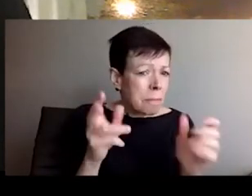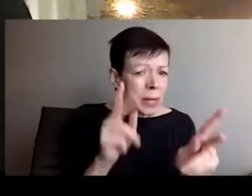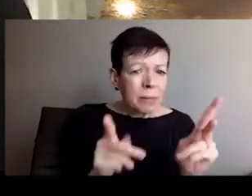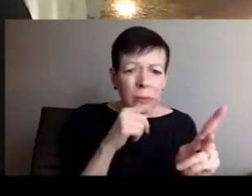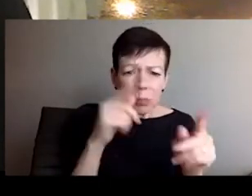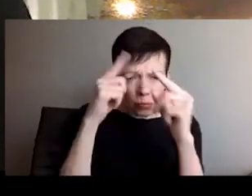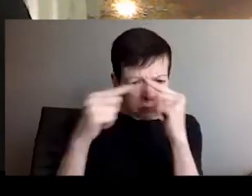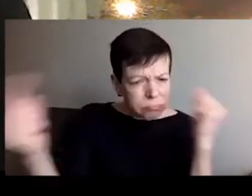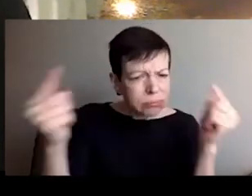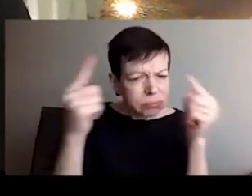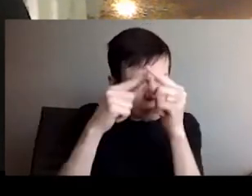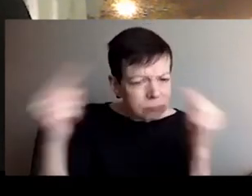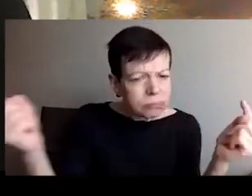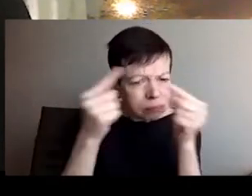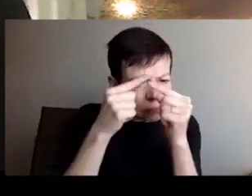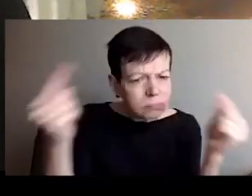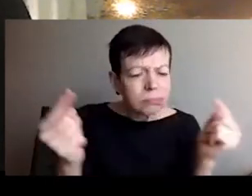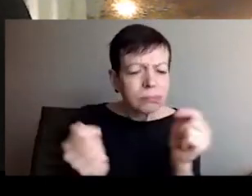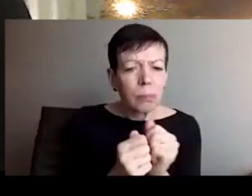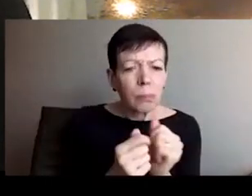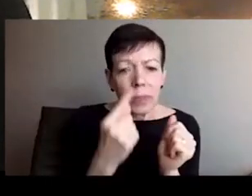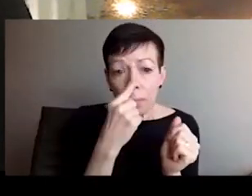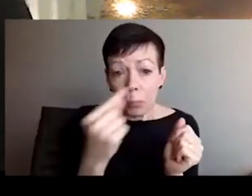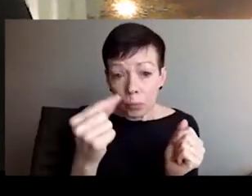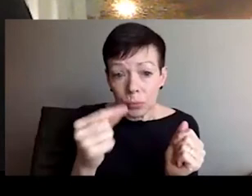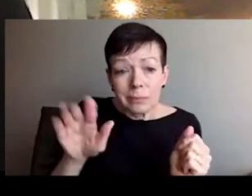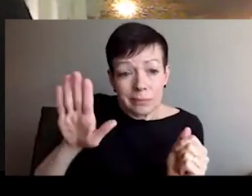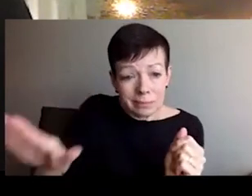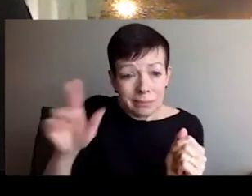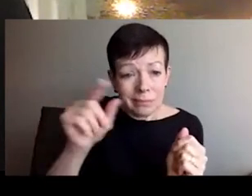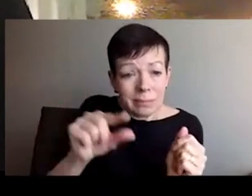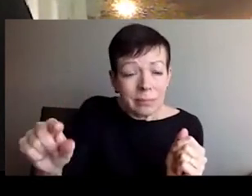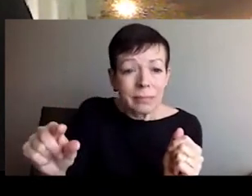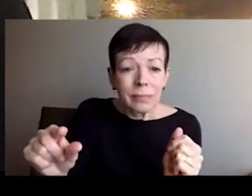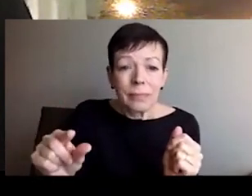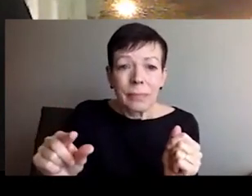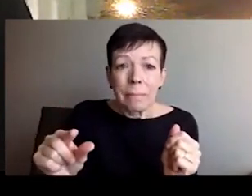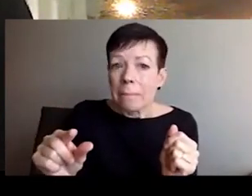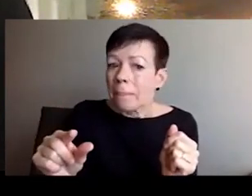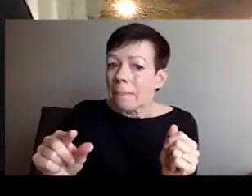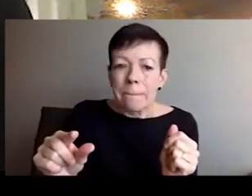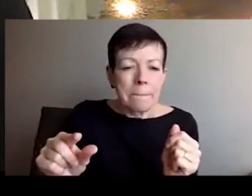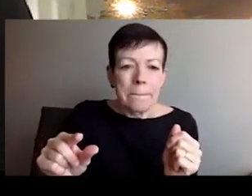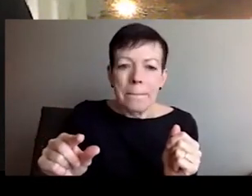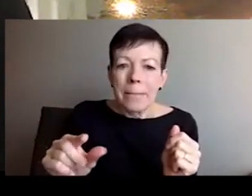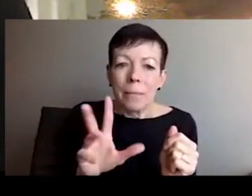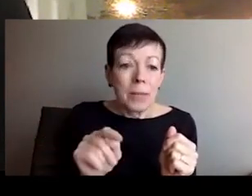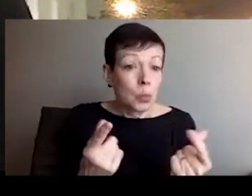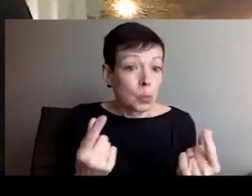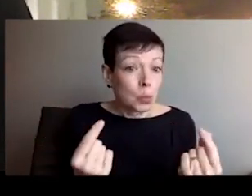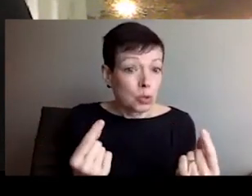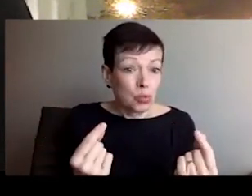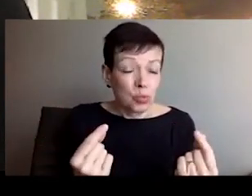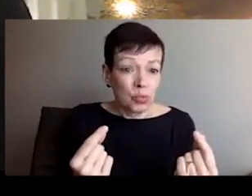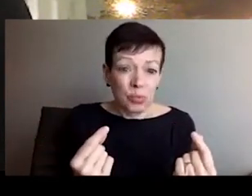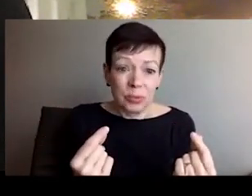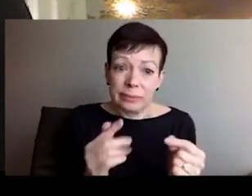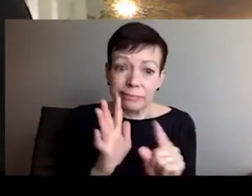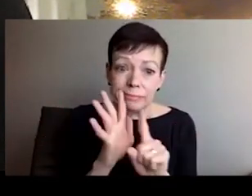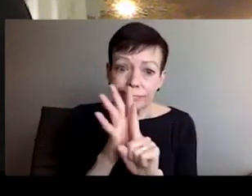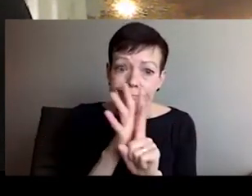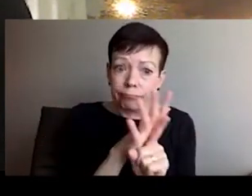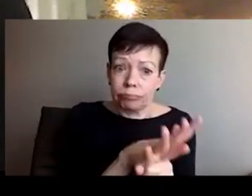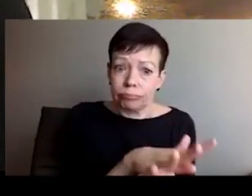percentage of the support of this war and actions of Putin is more than 50% of the